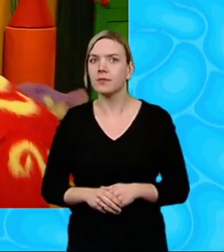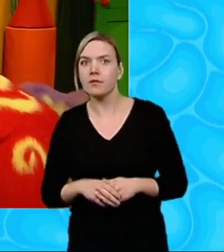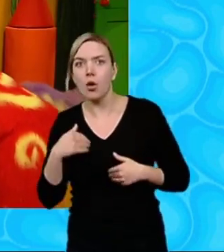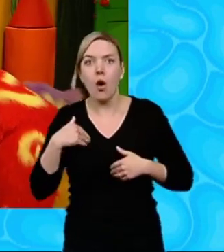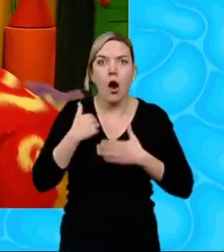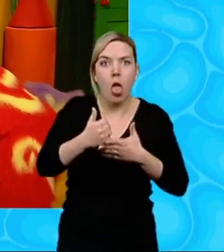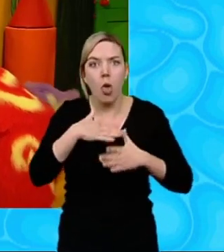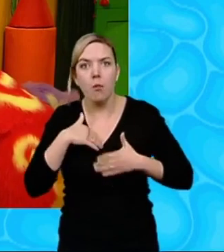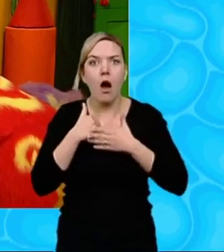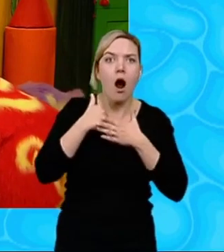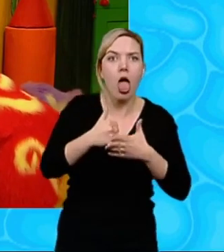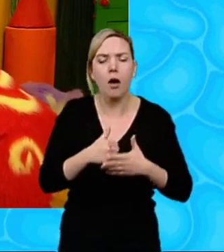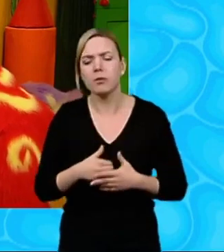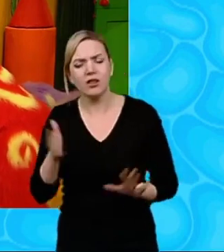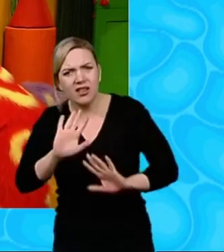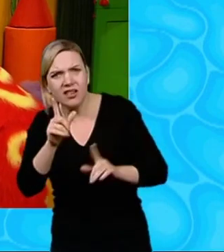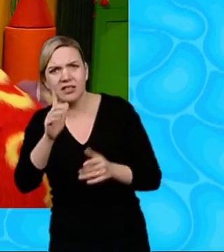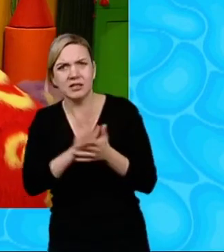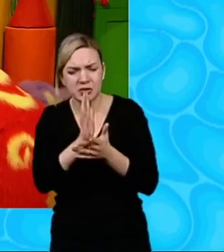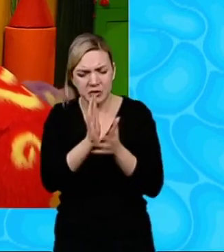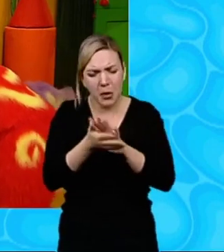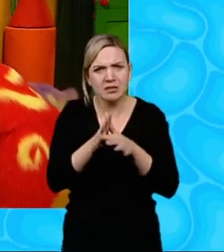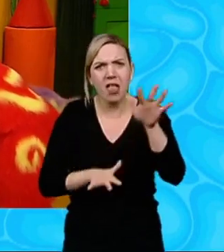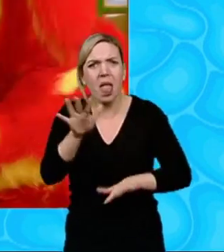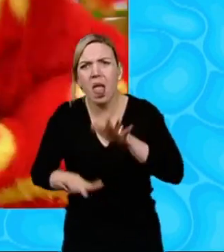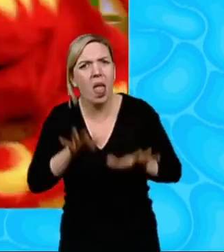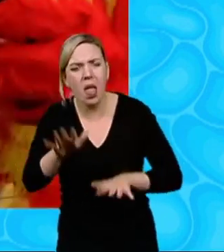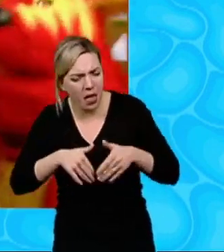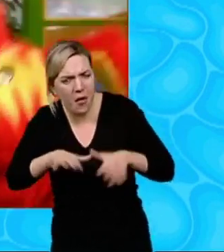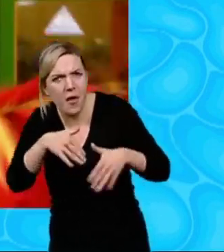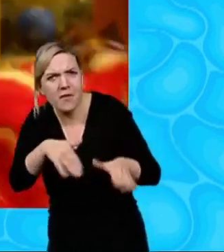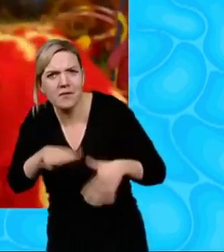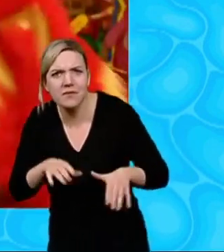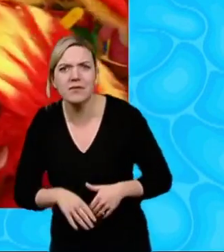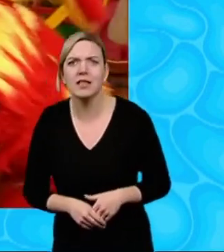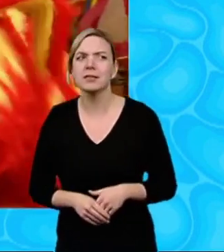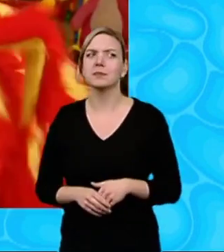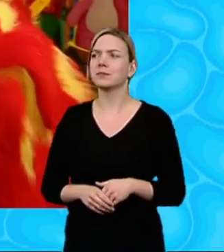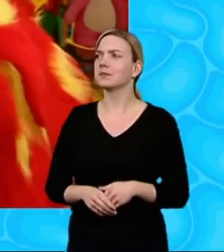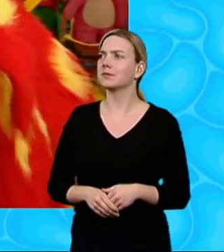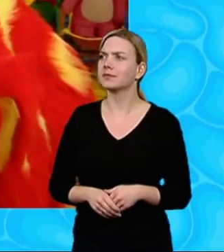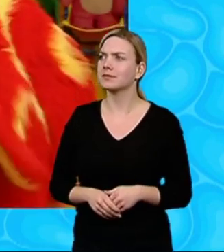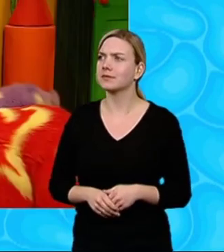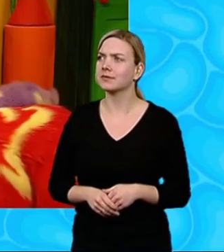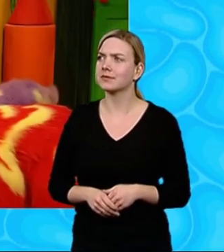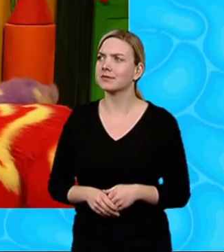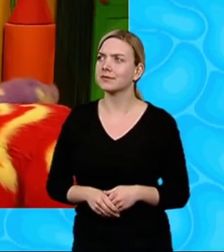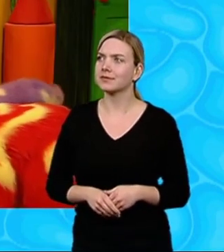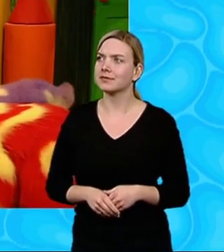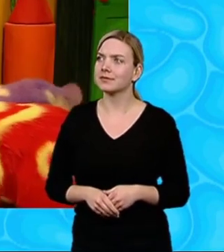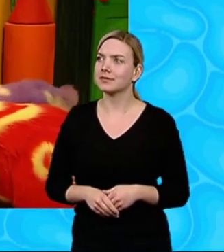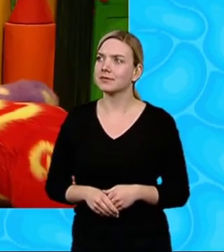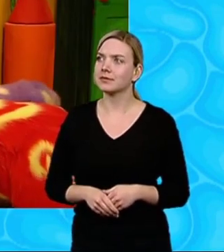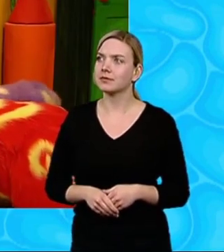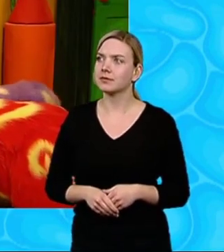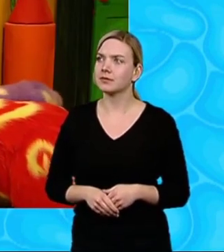doodles You're putting your dirty paws all over my drawing Oh, come on I was only trying to help Doodles Right, well Doesn't look